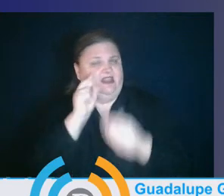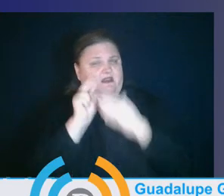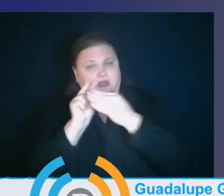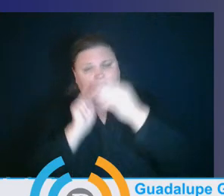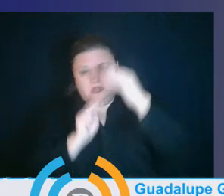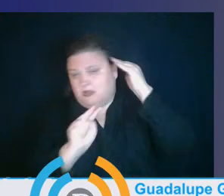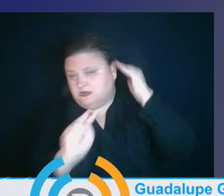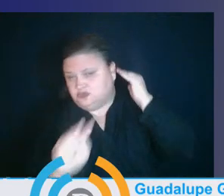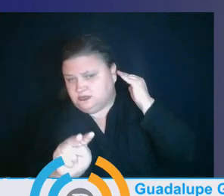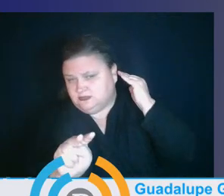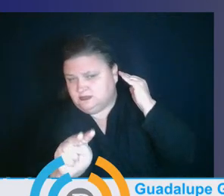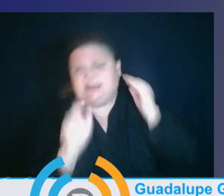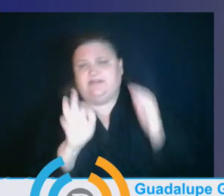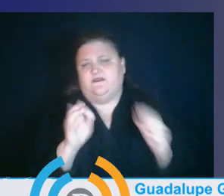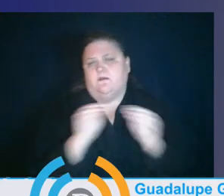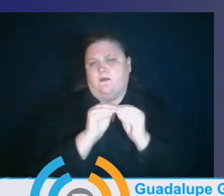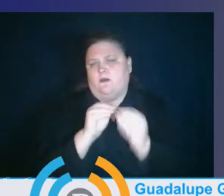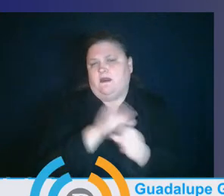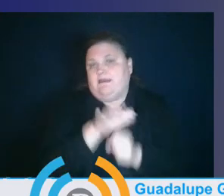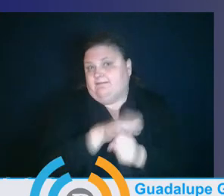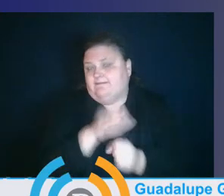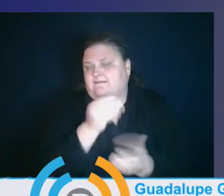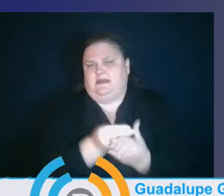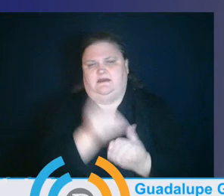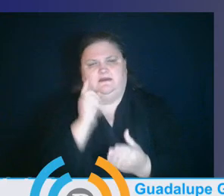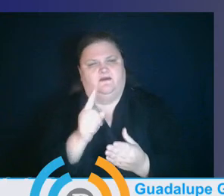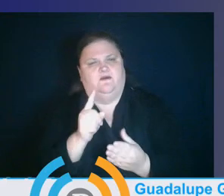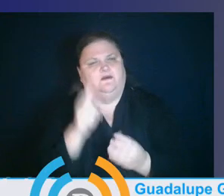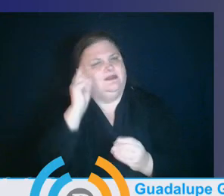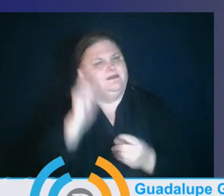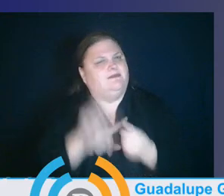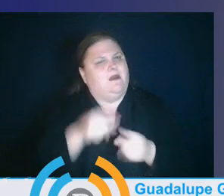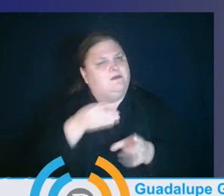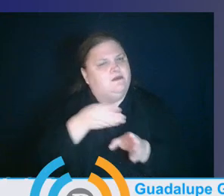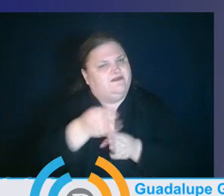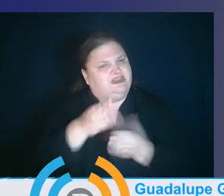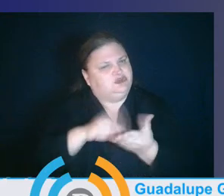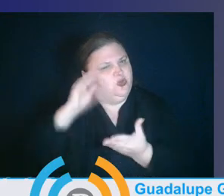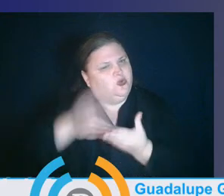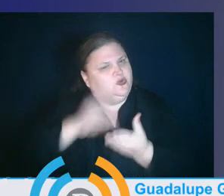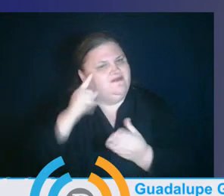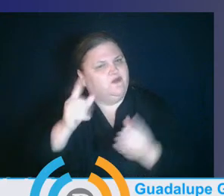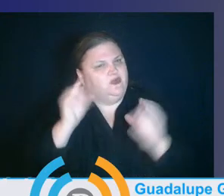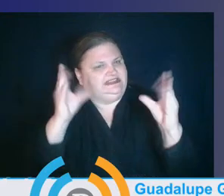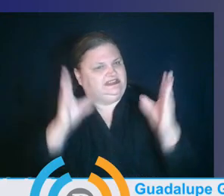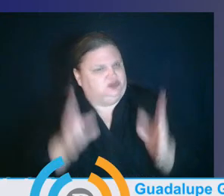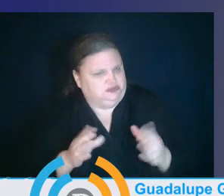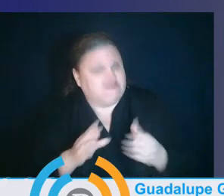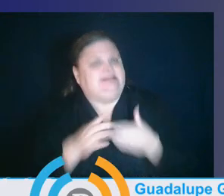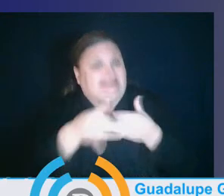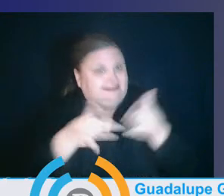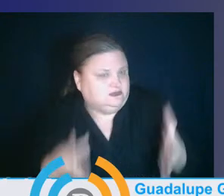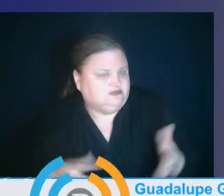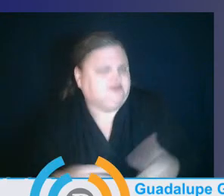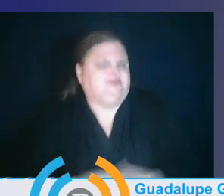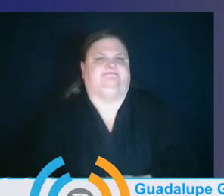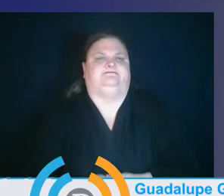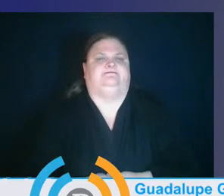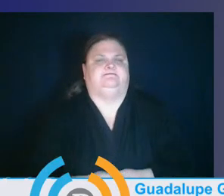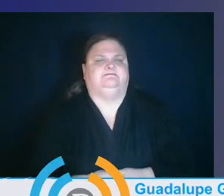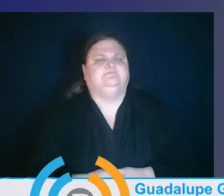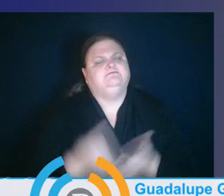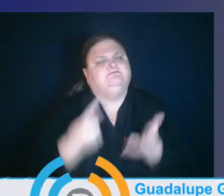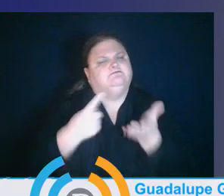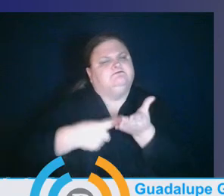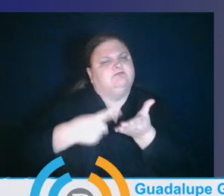we had resources to really invest in the professional learning and capacity building of our educators and leaders? We talk about the importance